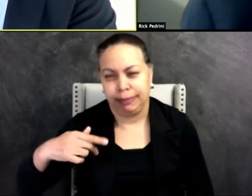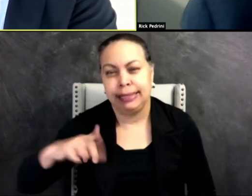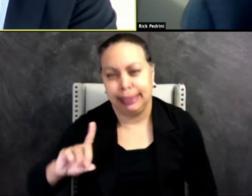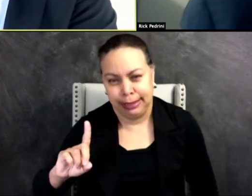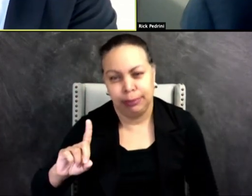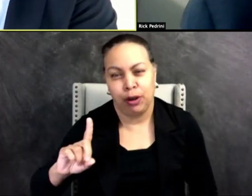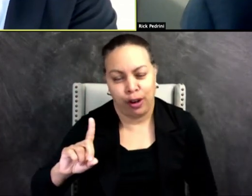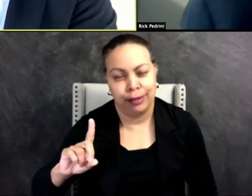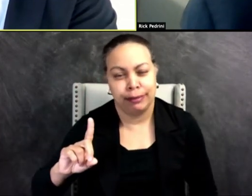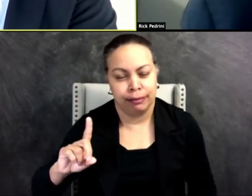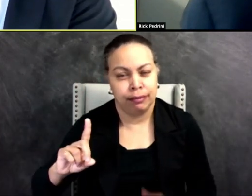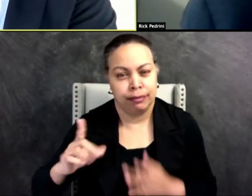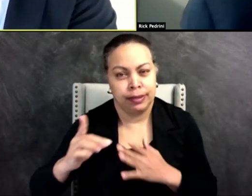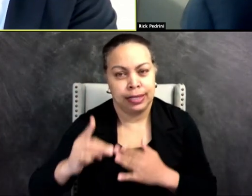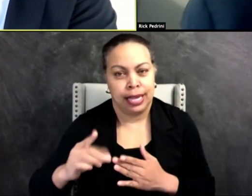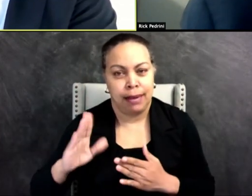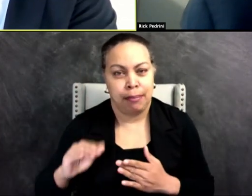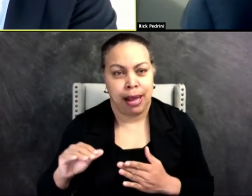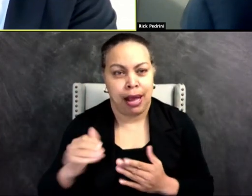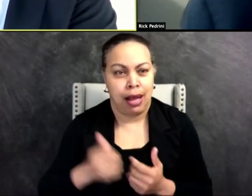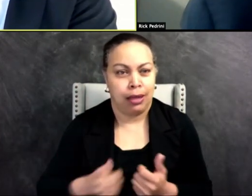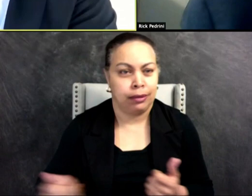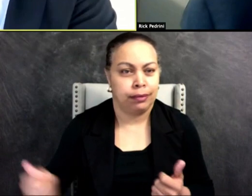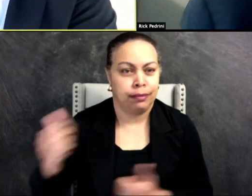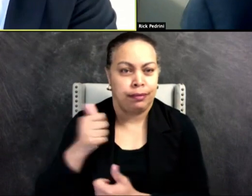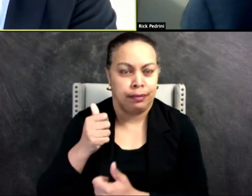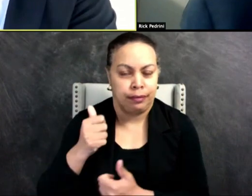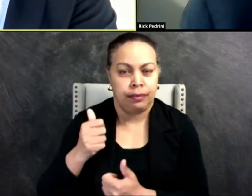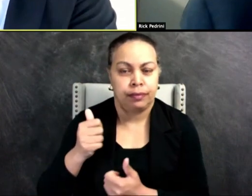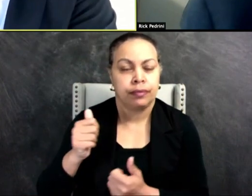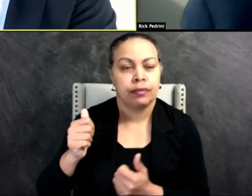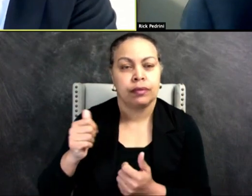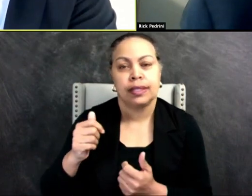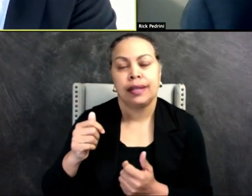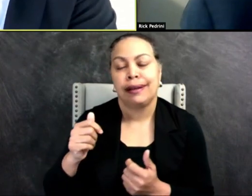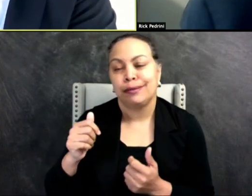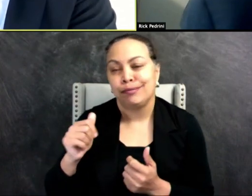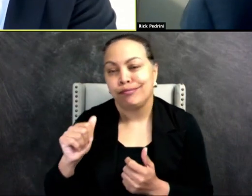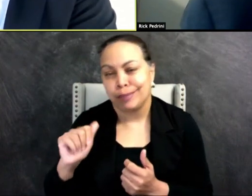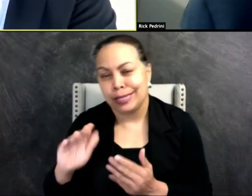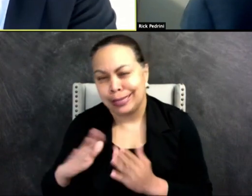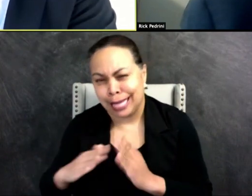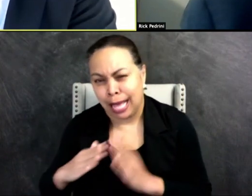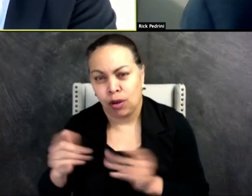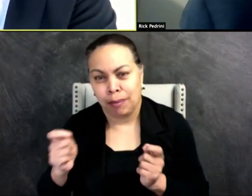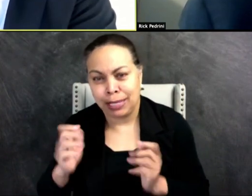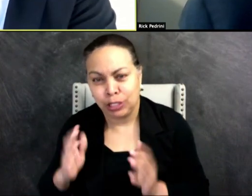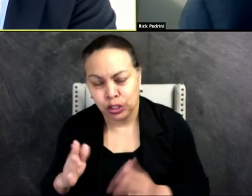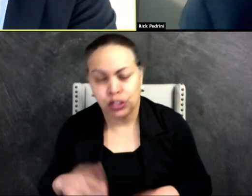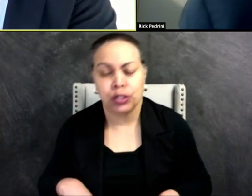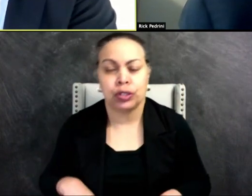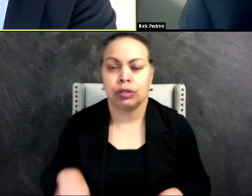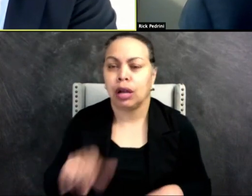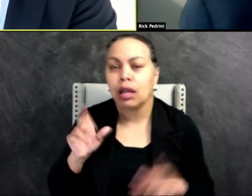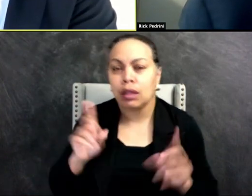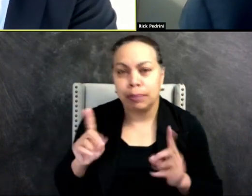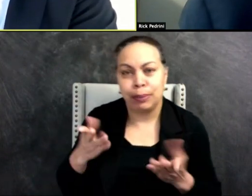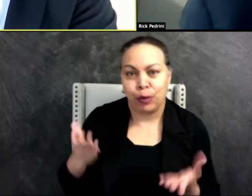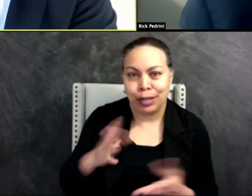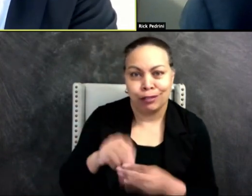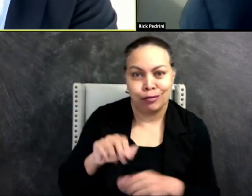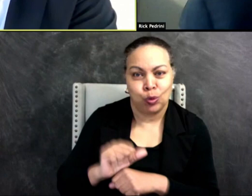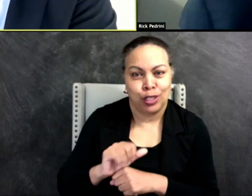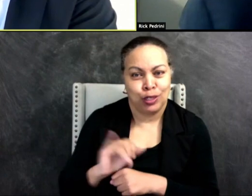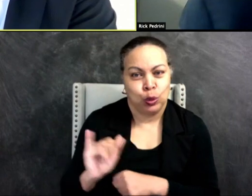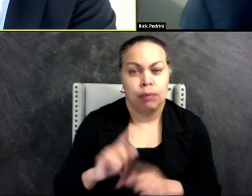uh, led by, uh, the work of, uh, the Arlington town manager and many others that are in this work. But I, people,